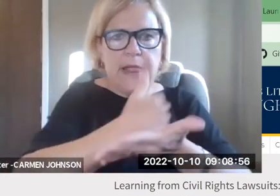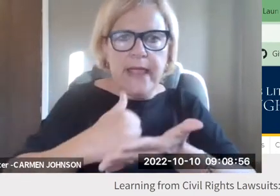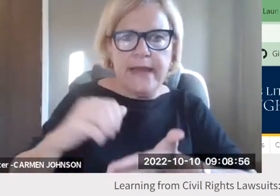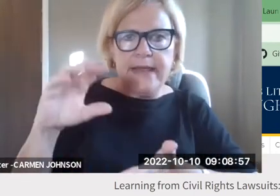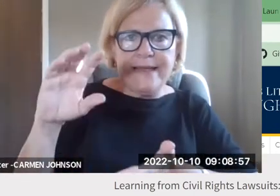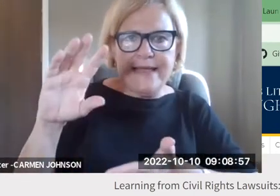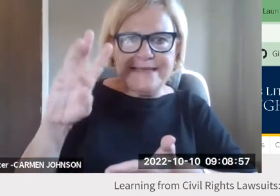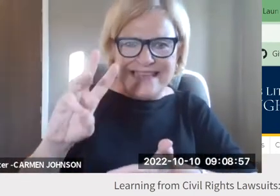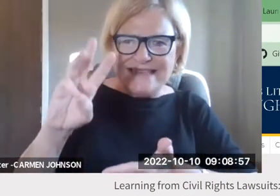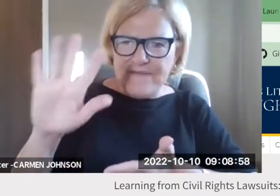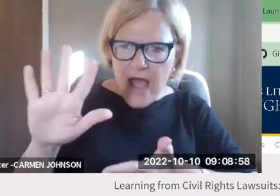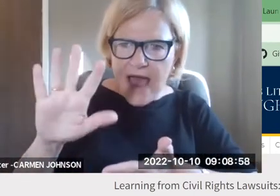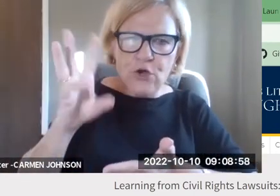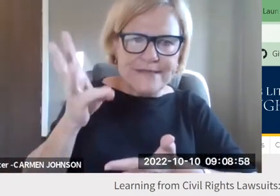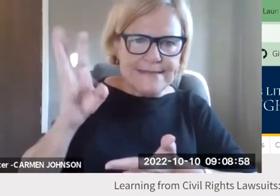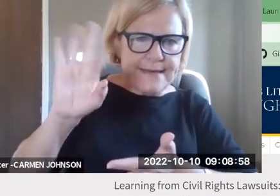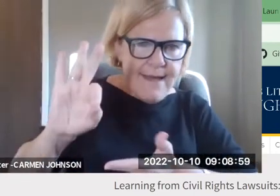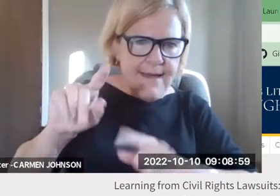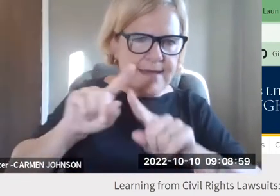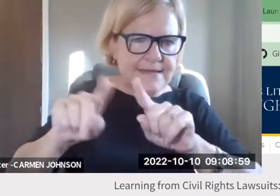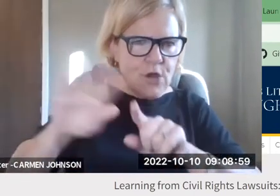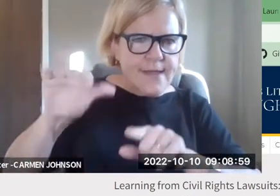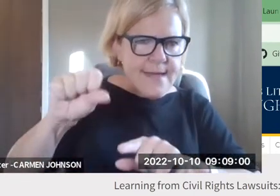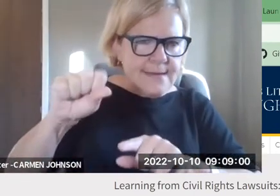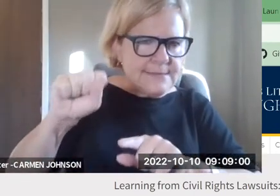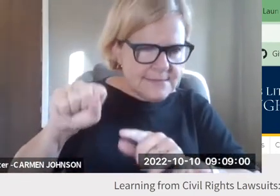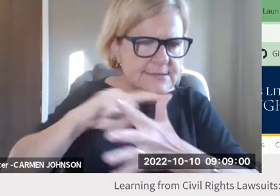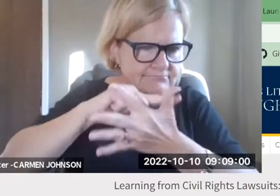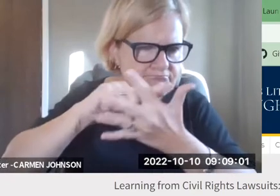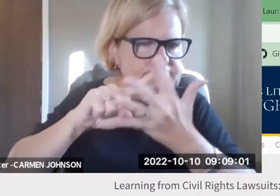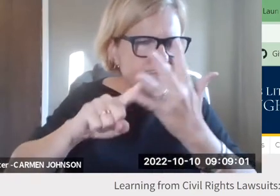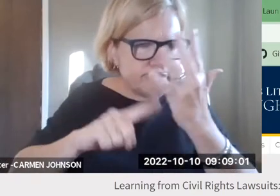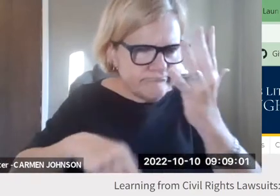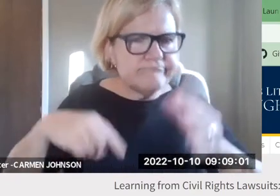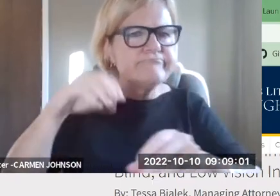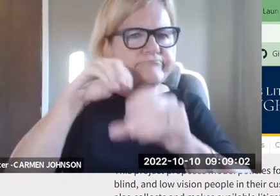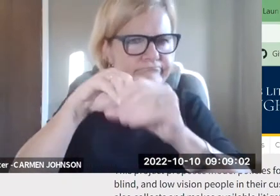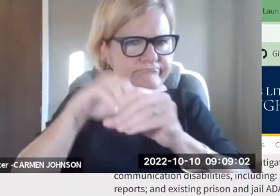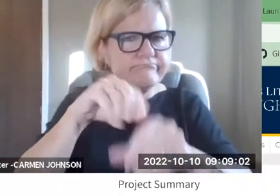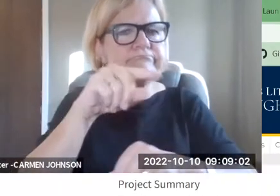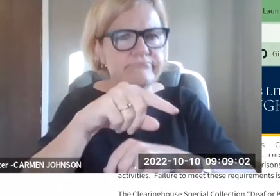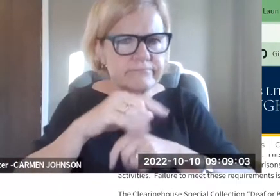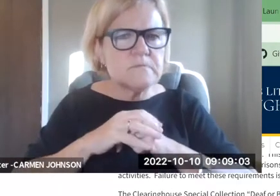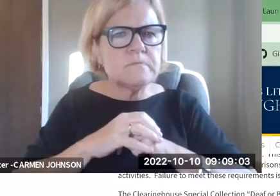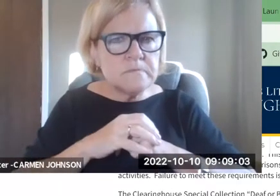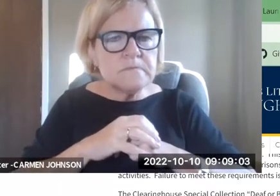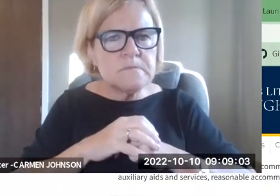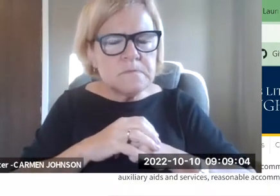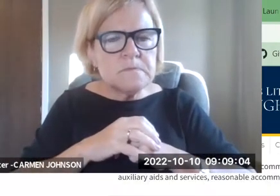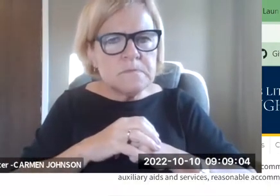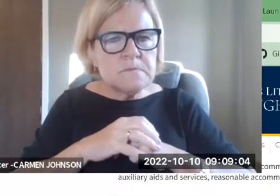with the litigations, and there are many. We've collected 65 or 69,